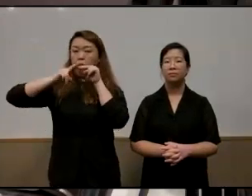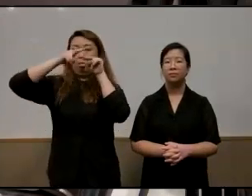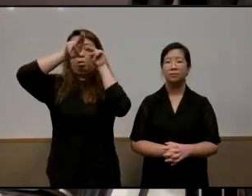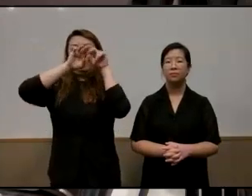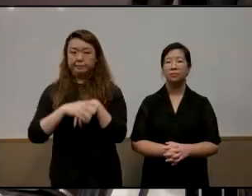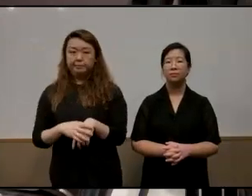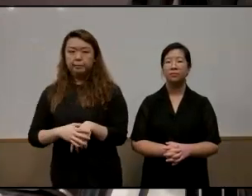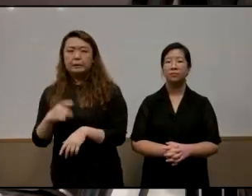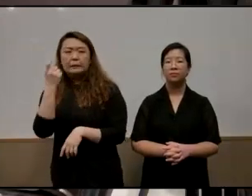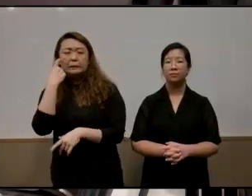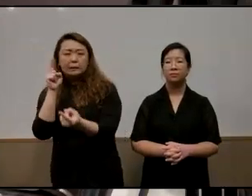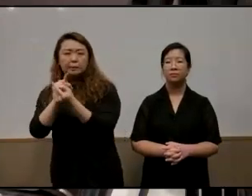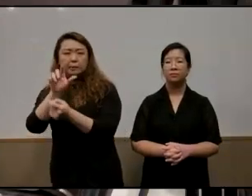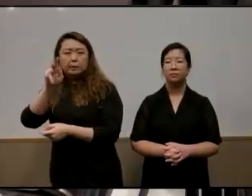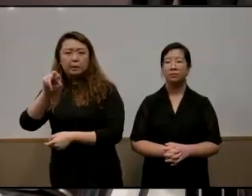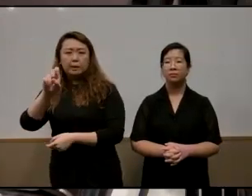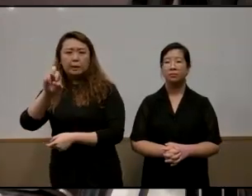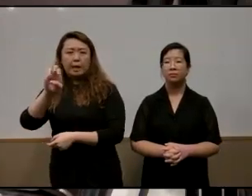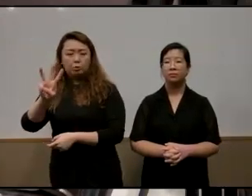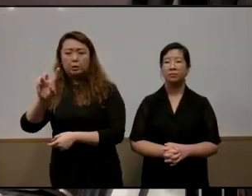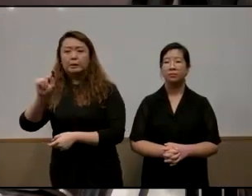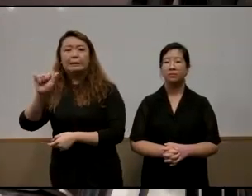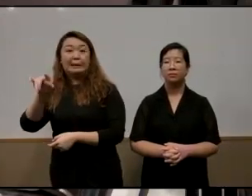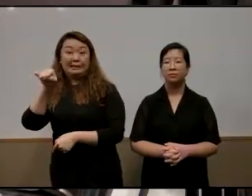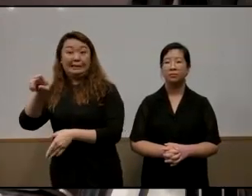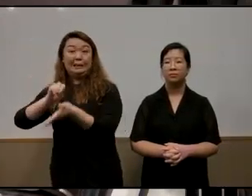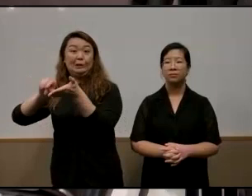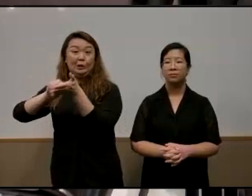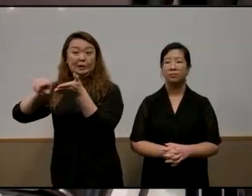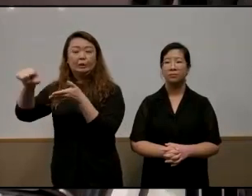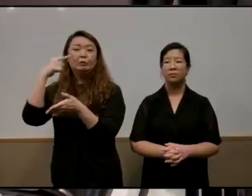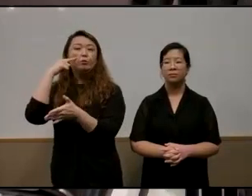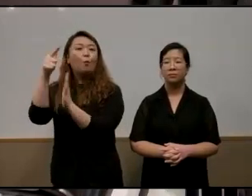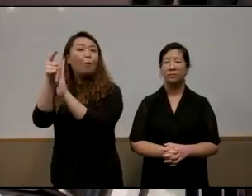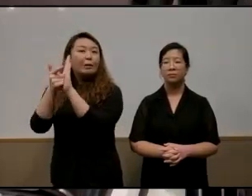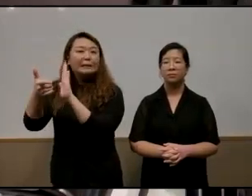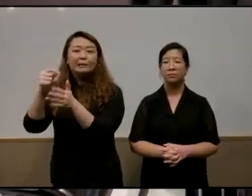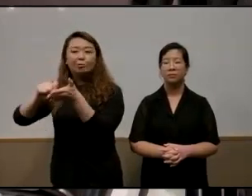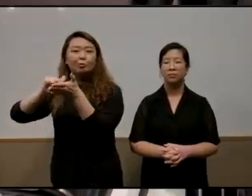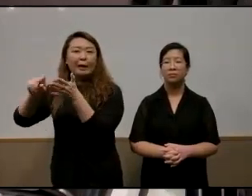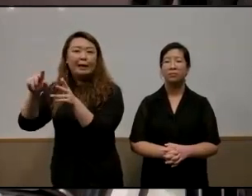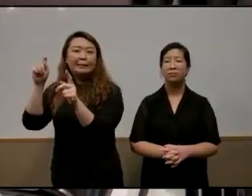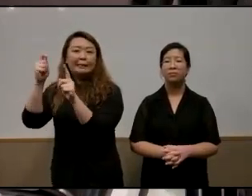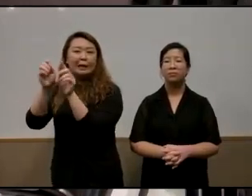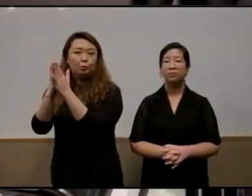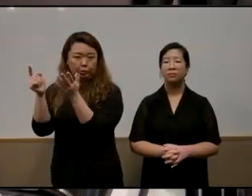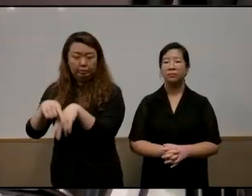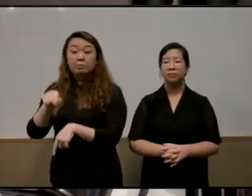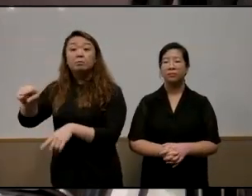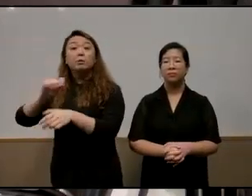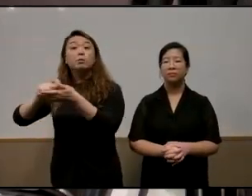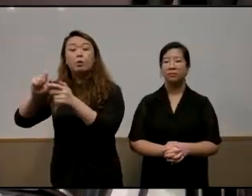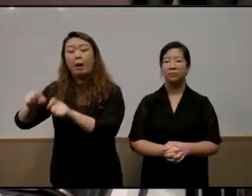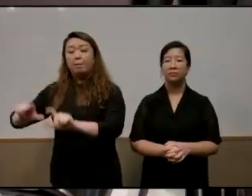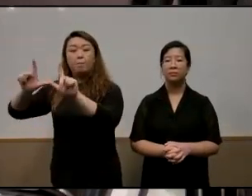with adrian tan a teenage textbook lawyer um he was uh he wrote a blog once saying